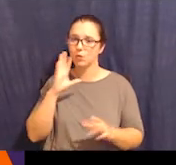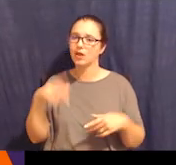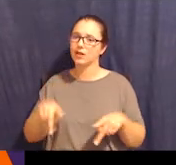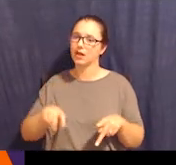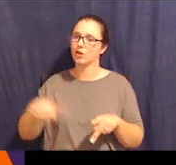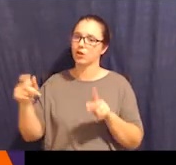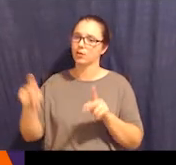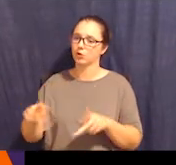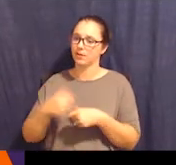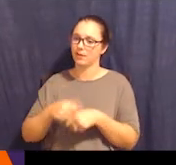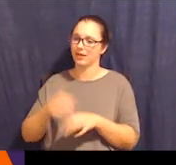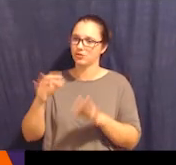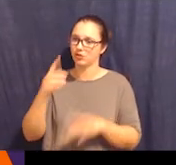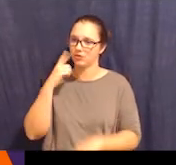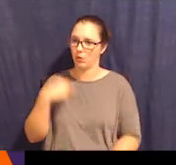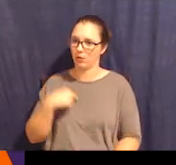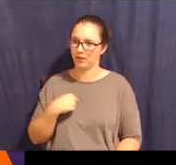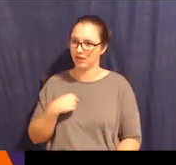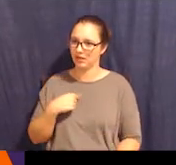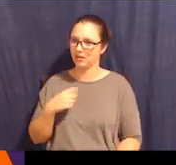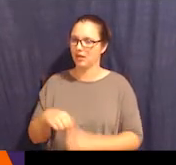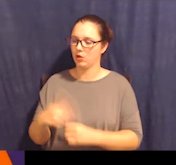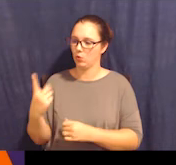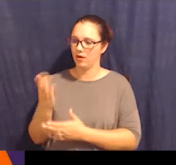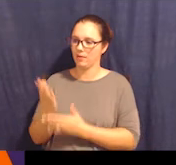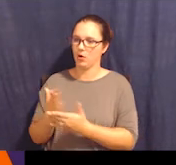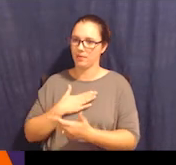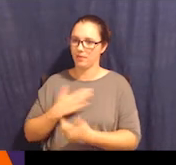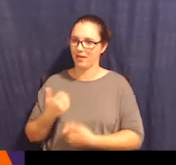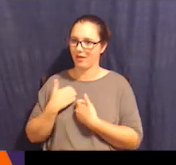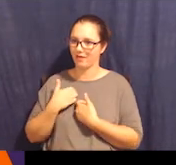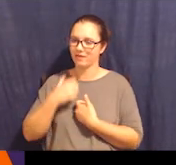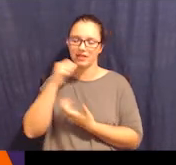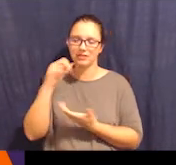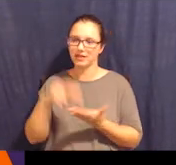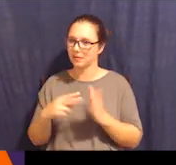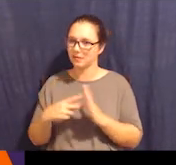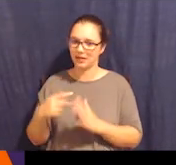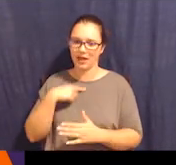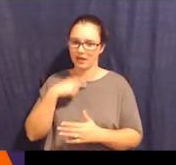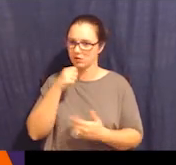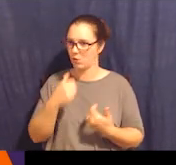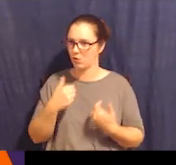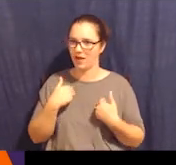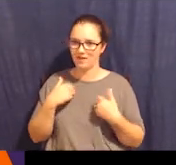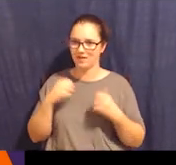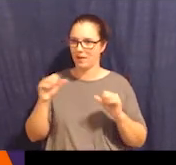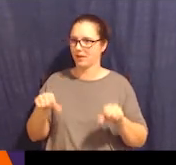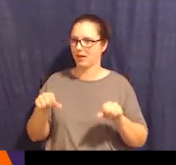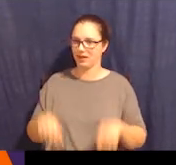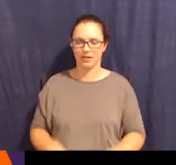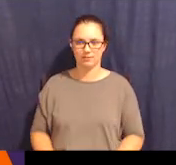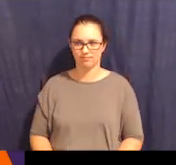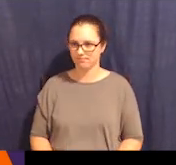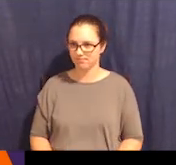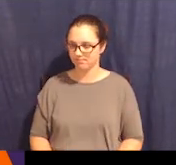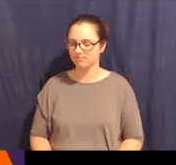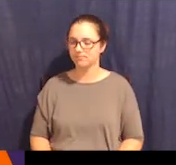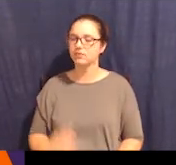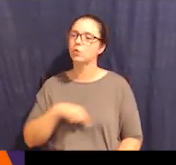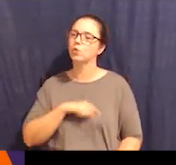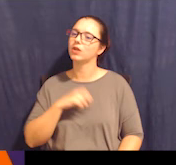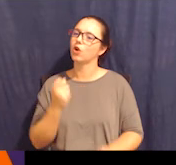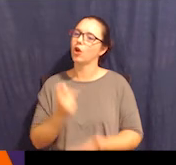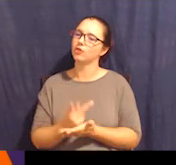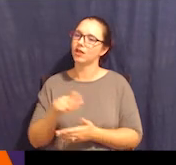doesn't mean that I don't have capacity, right? We authorize others to act for us all the time, whether or not we have a